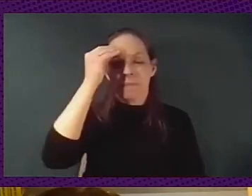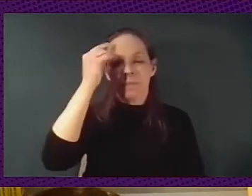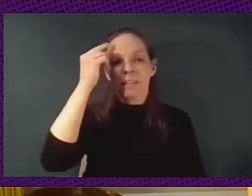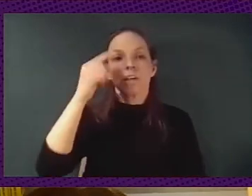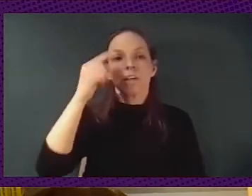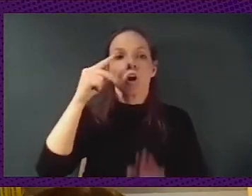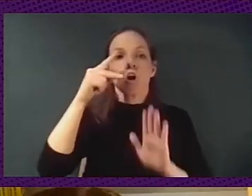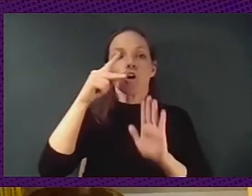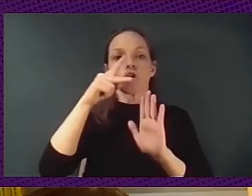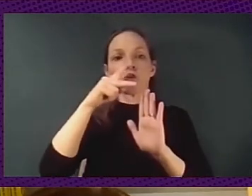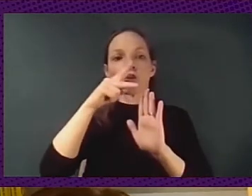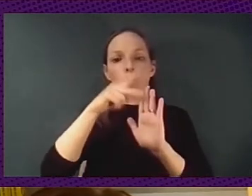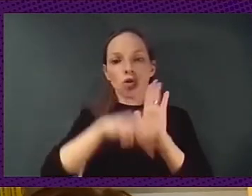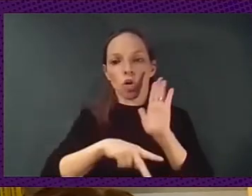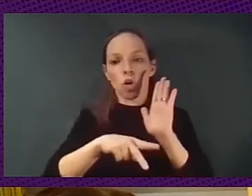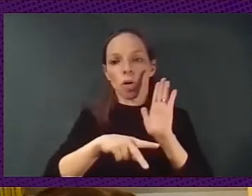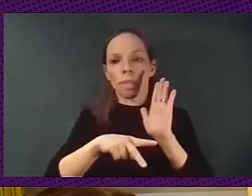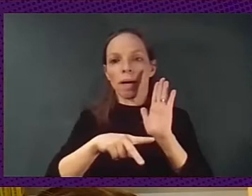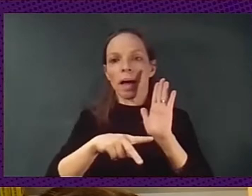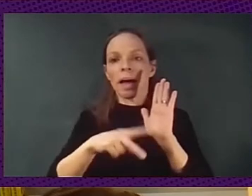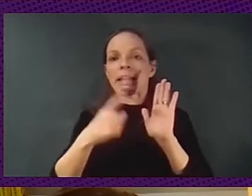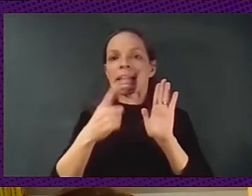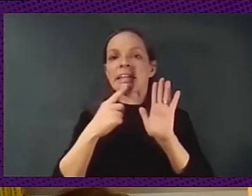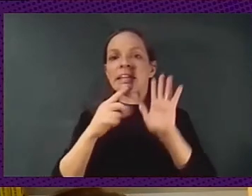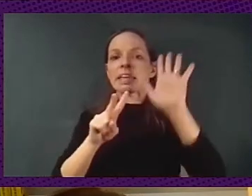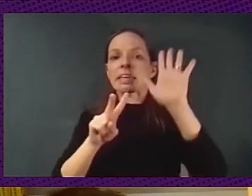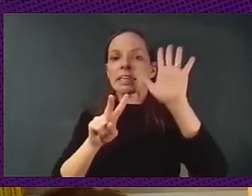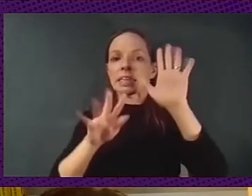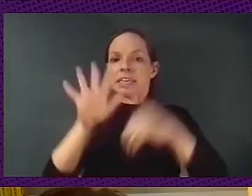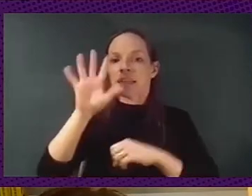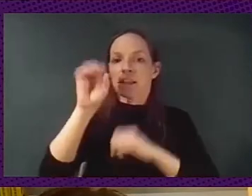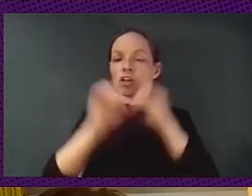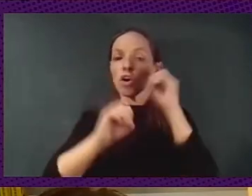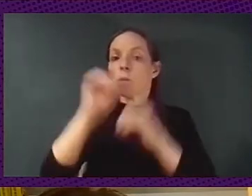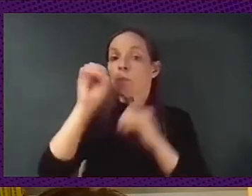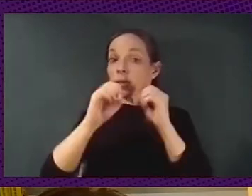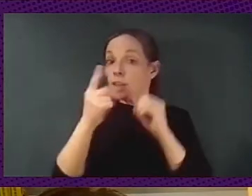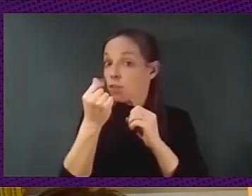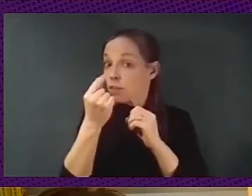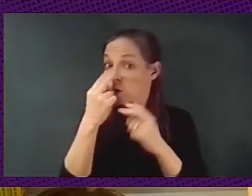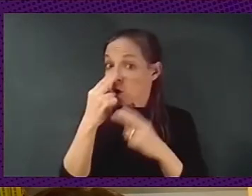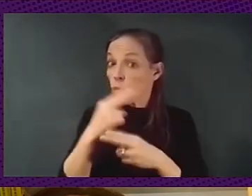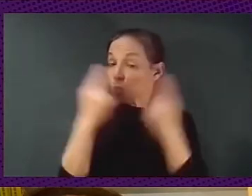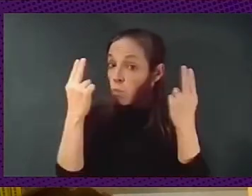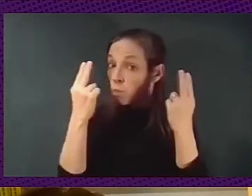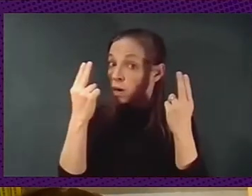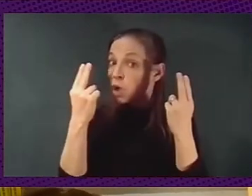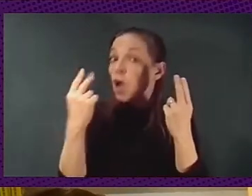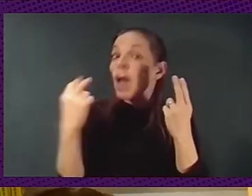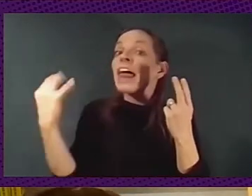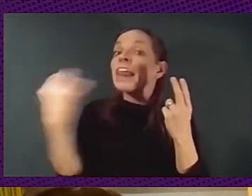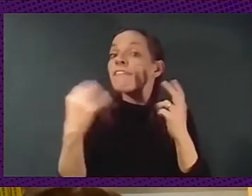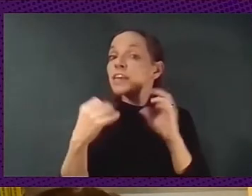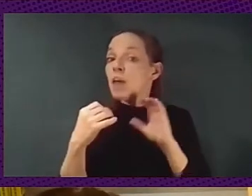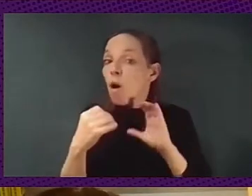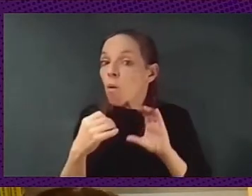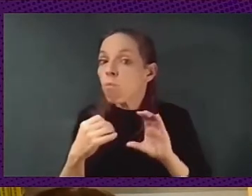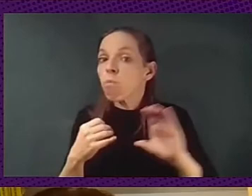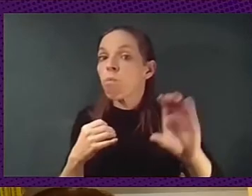technologies. Yes, it's not a kind of approach that can be scaled up on a state level, what could be done.